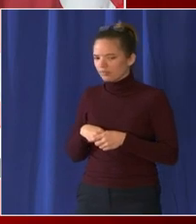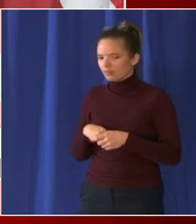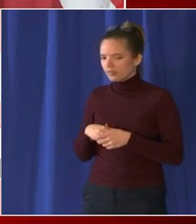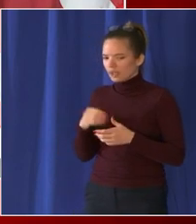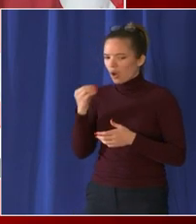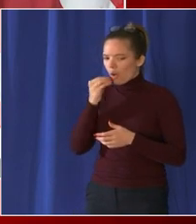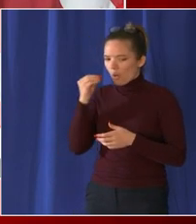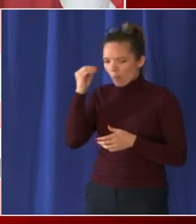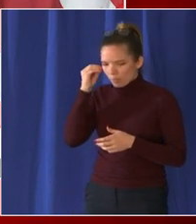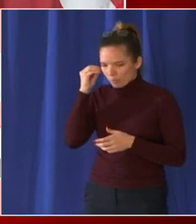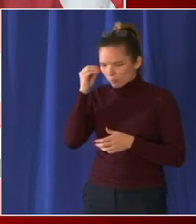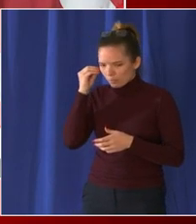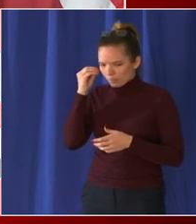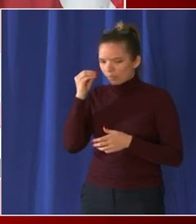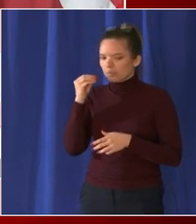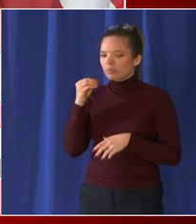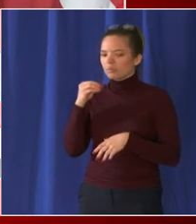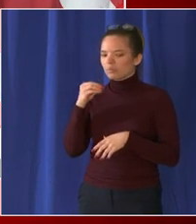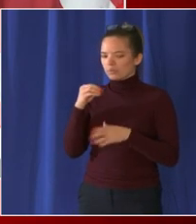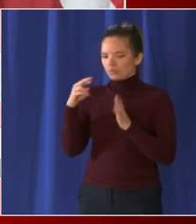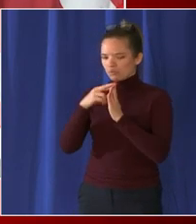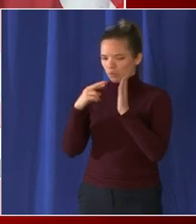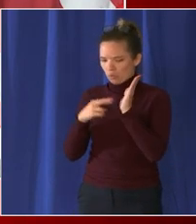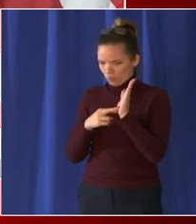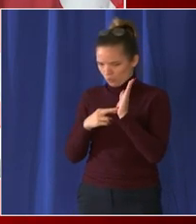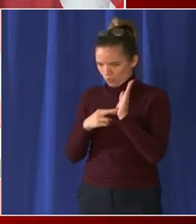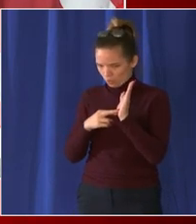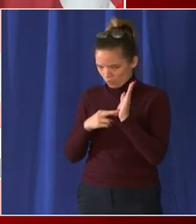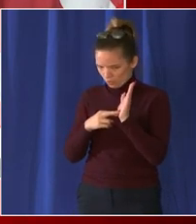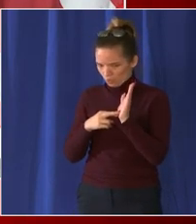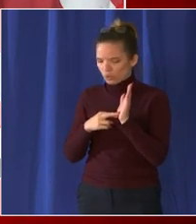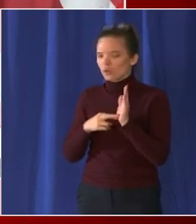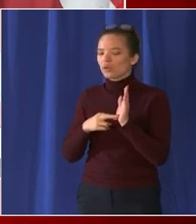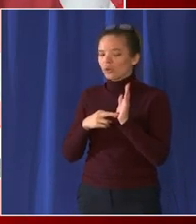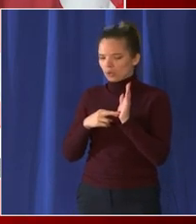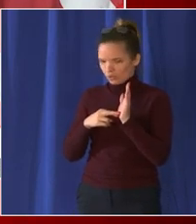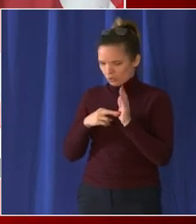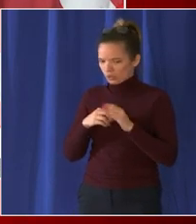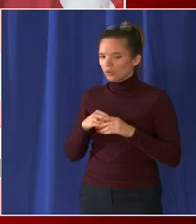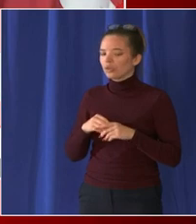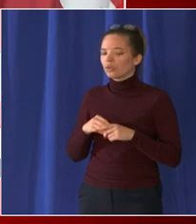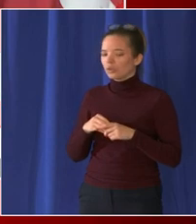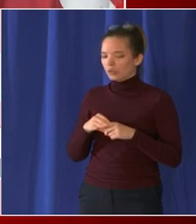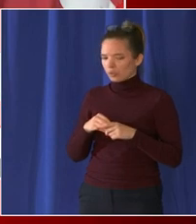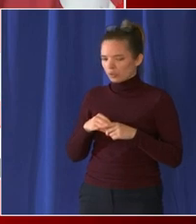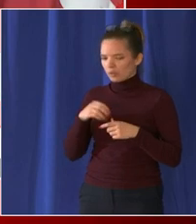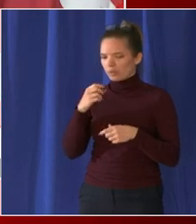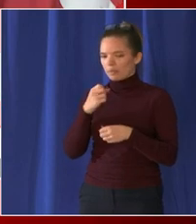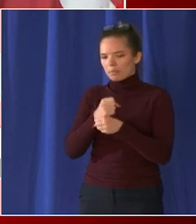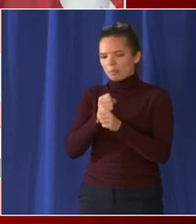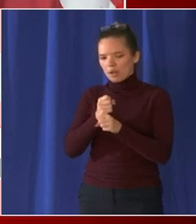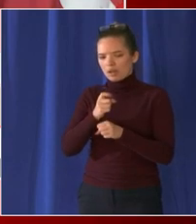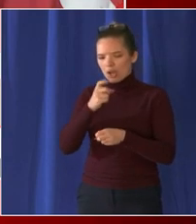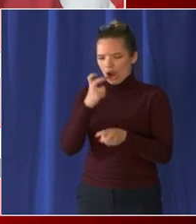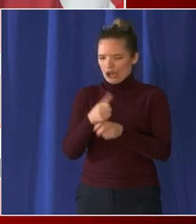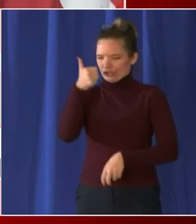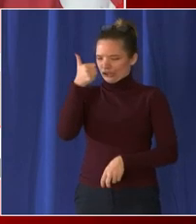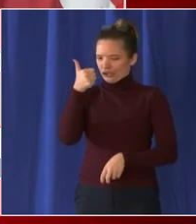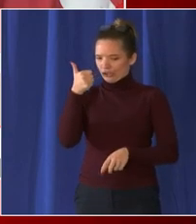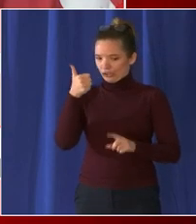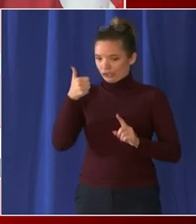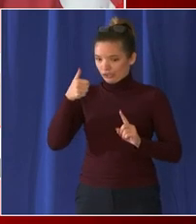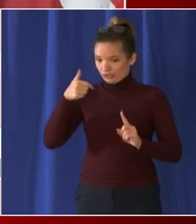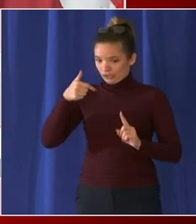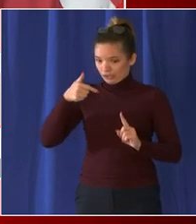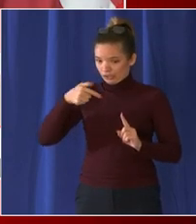the president any president to be able to threaten us or to actually federalize our force i'm proud